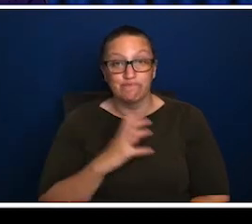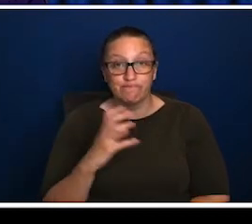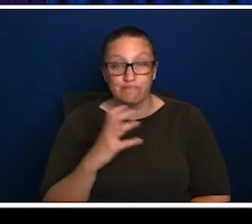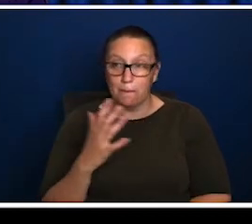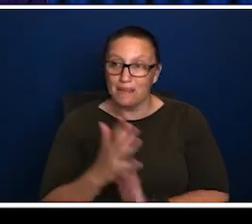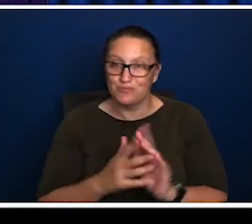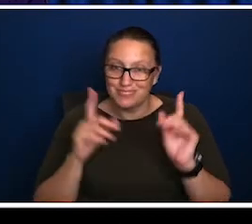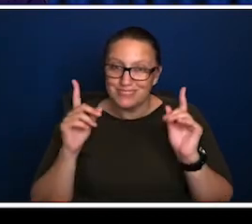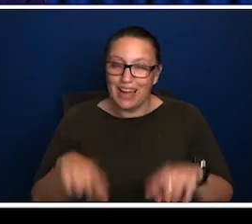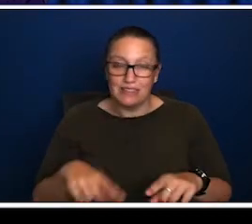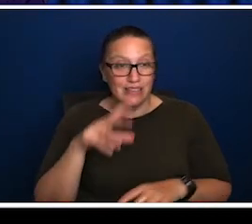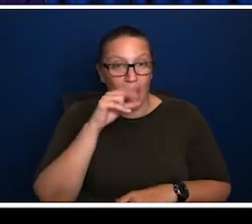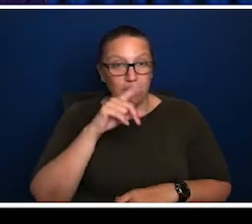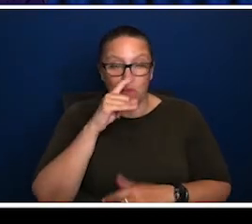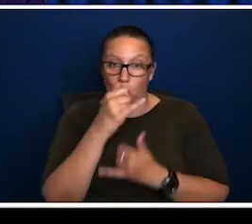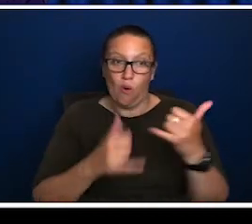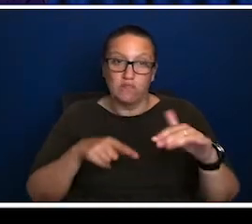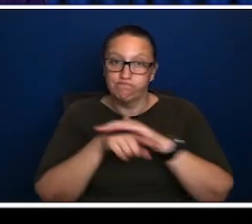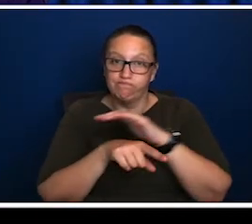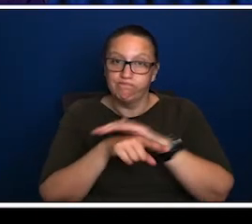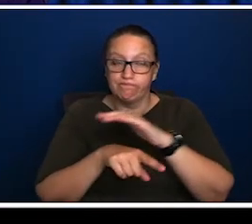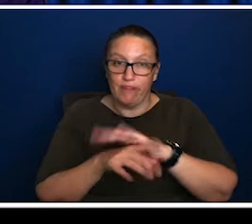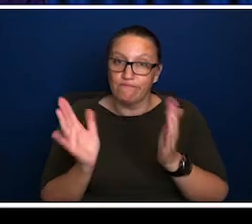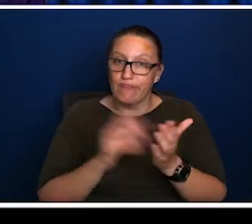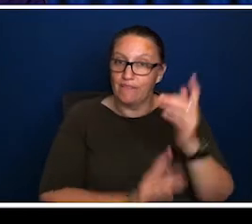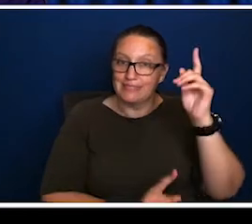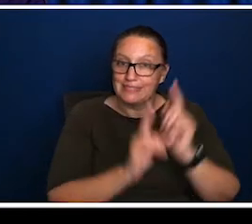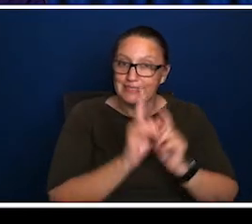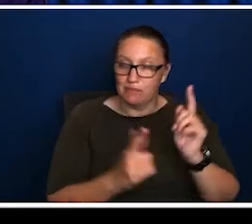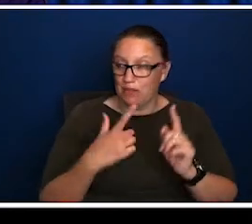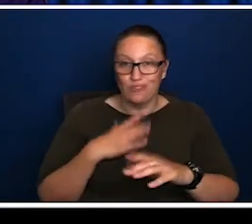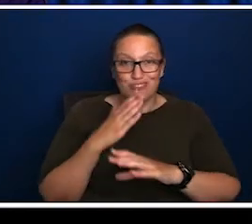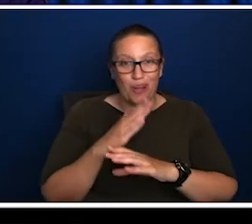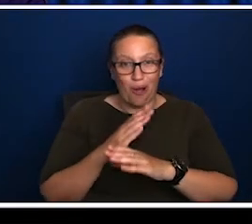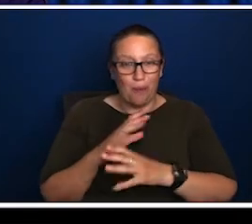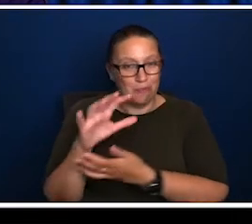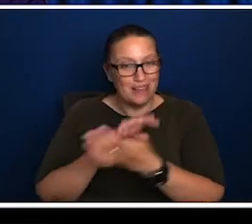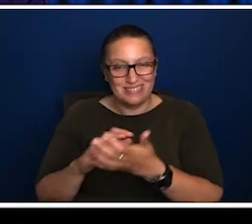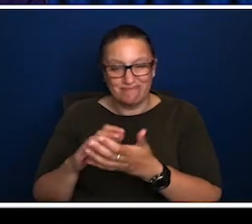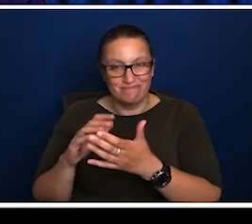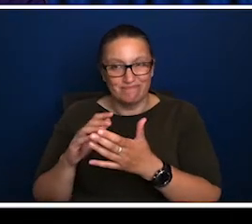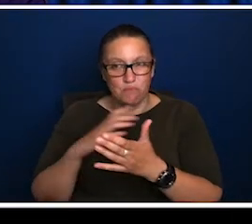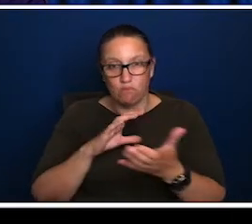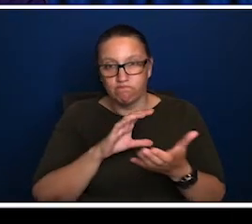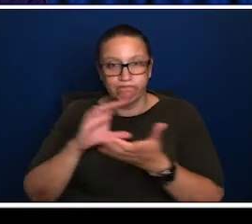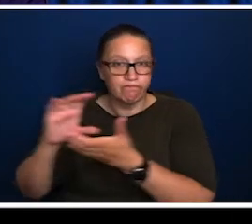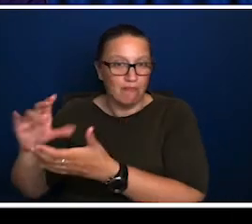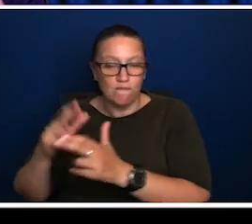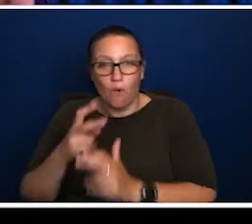15. And when you get a circumstance like that in a region, you actually accelerate the departure of young people to the cities.